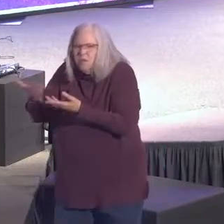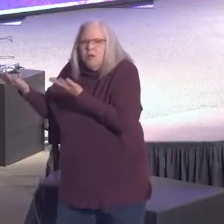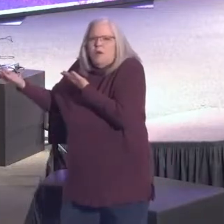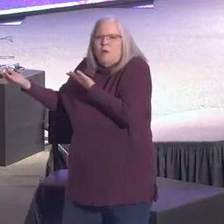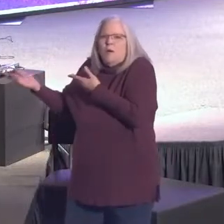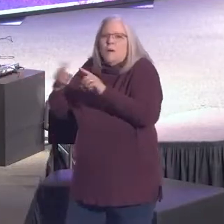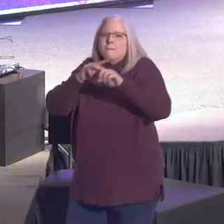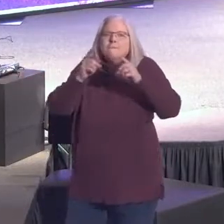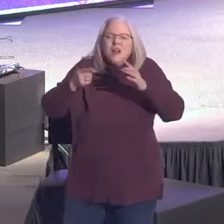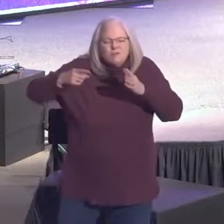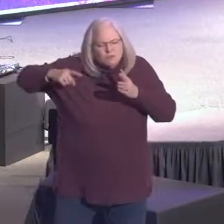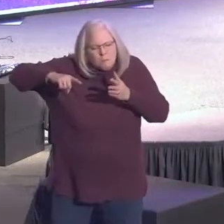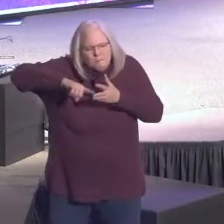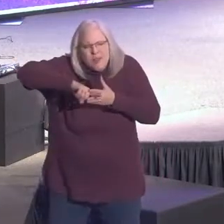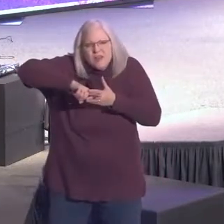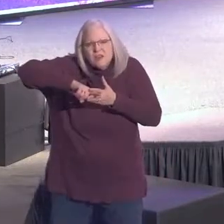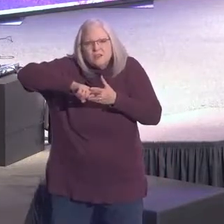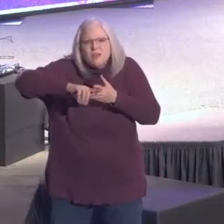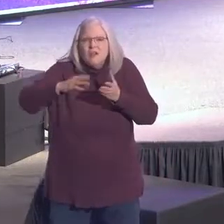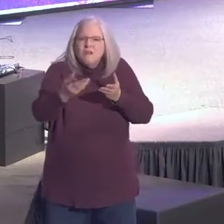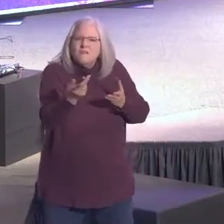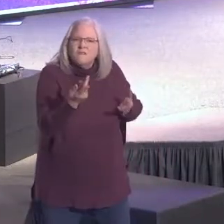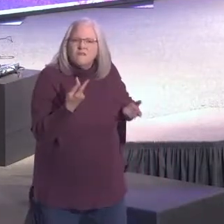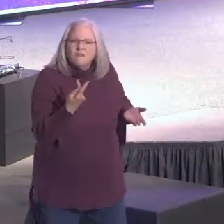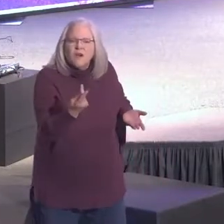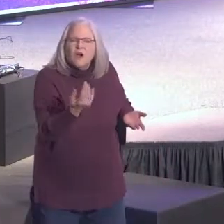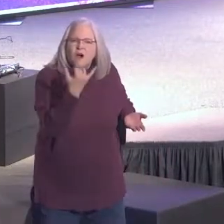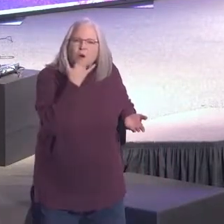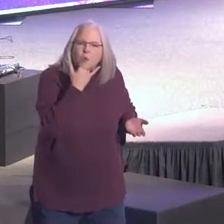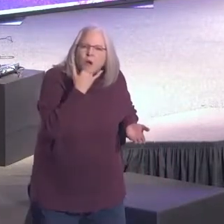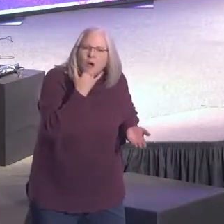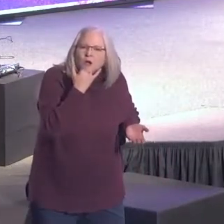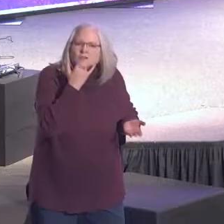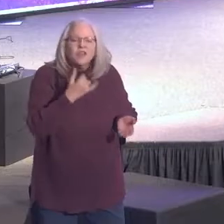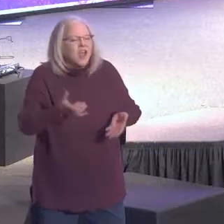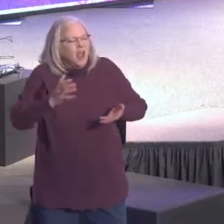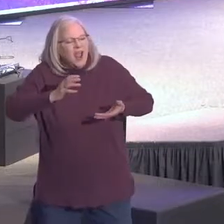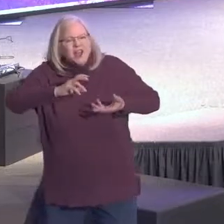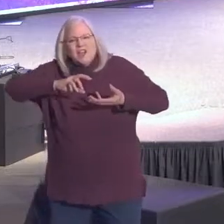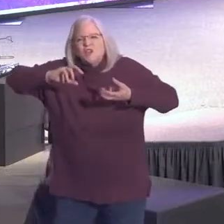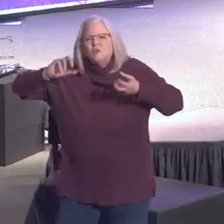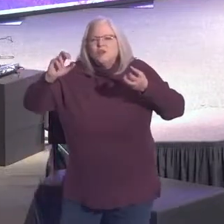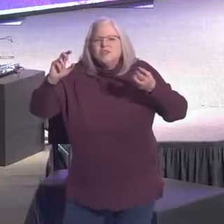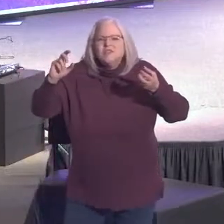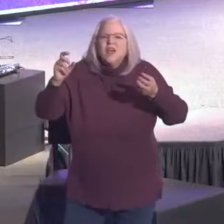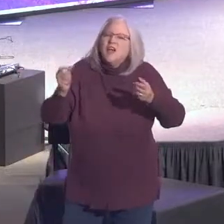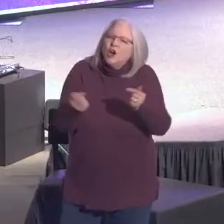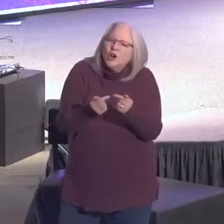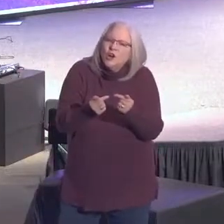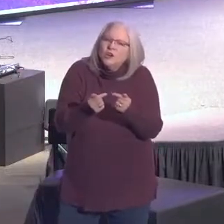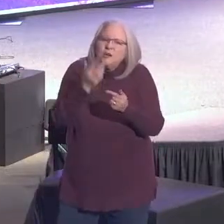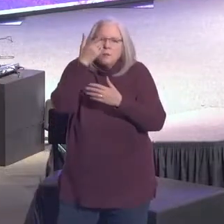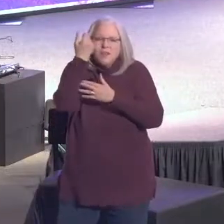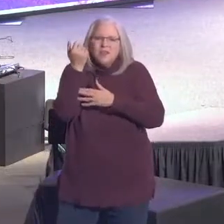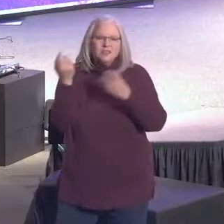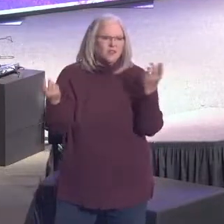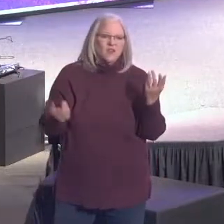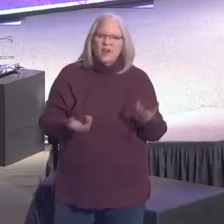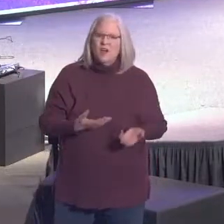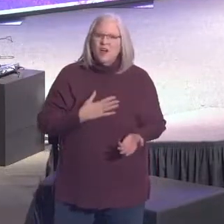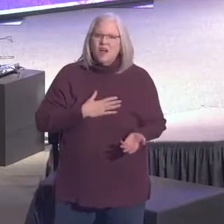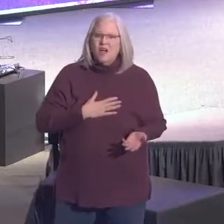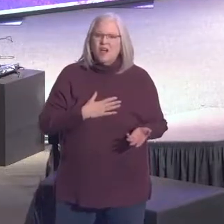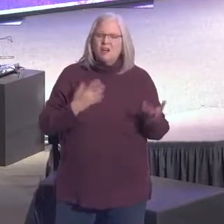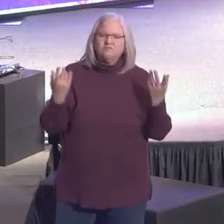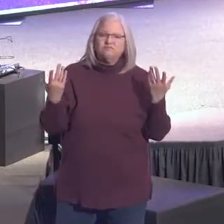But he was pierced for our transgressions. He was crushed for our iniquities. The punishment that brought